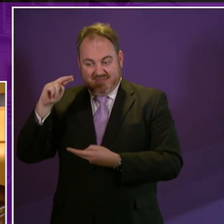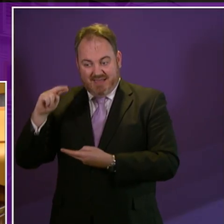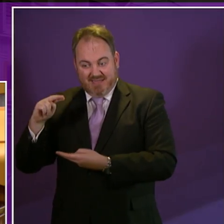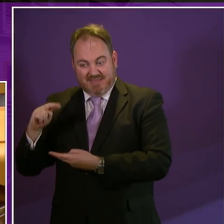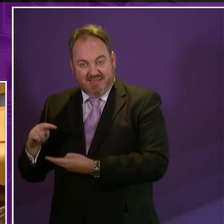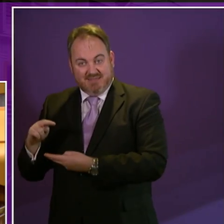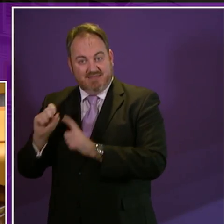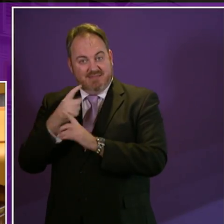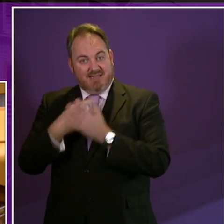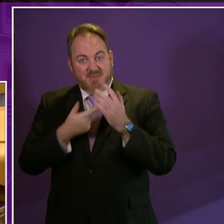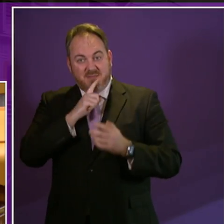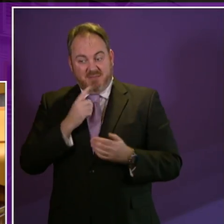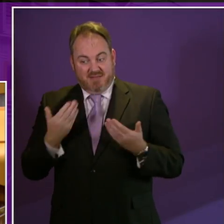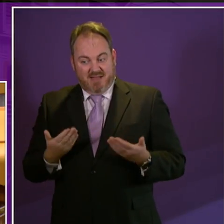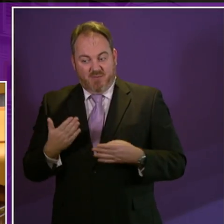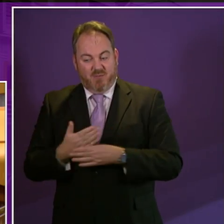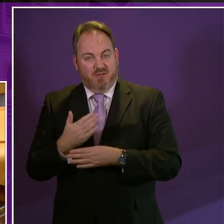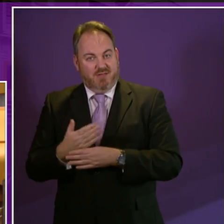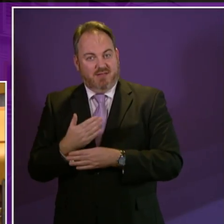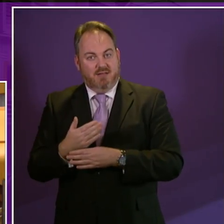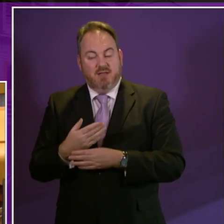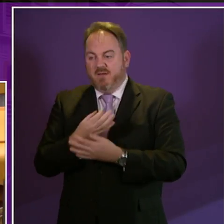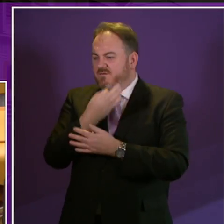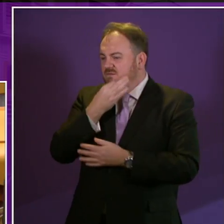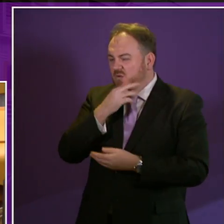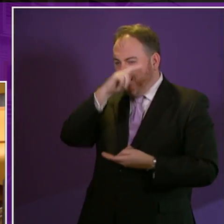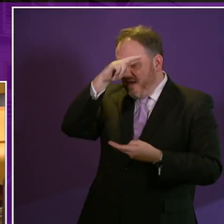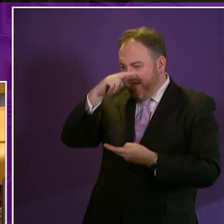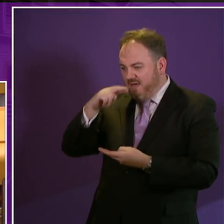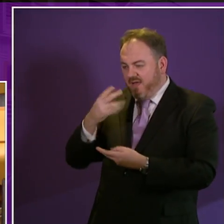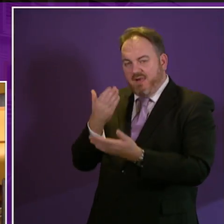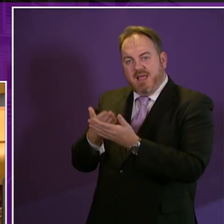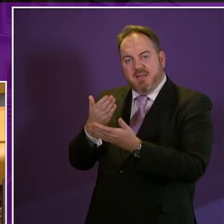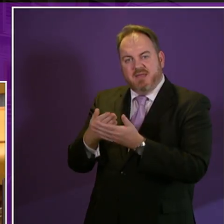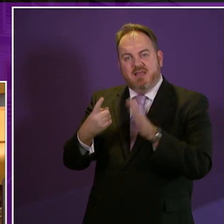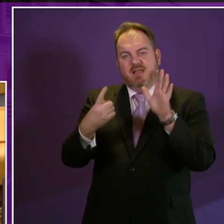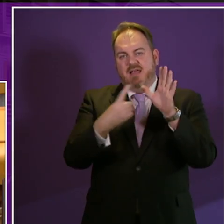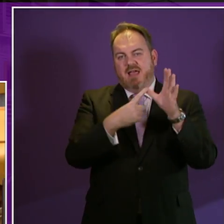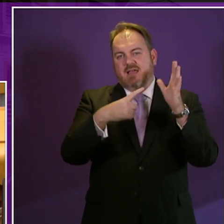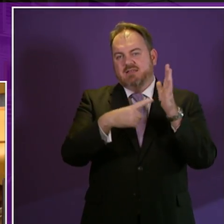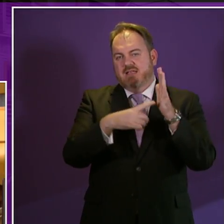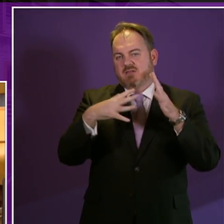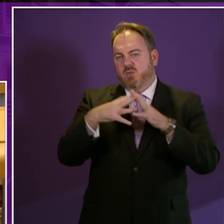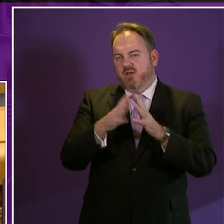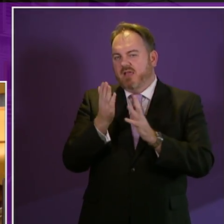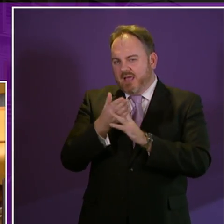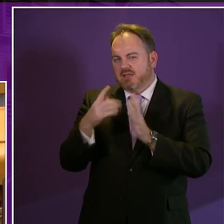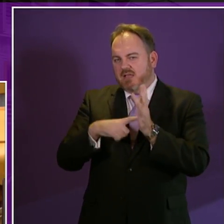get support from Access to Work. Proportionally, a lot less than the rest of the UK.